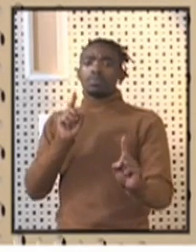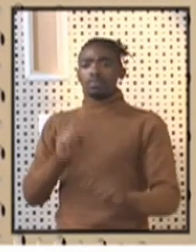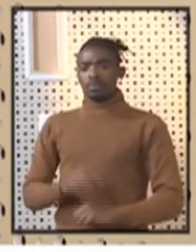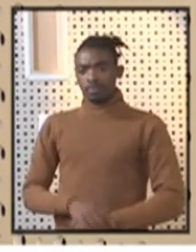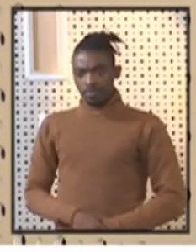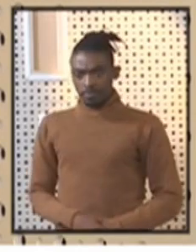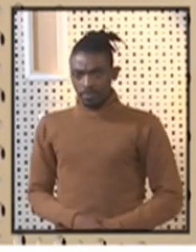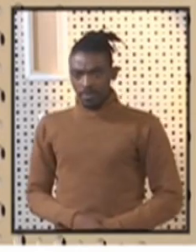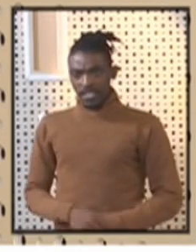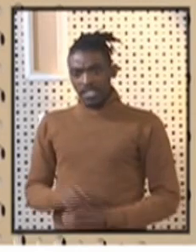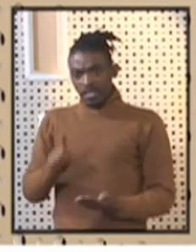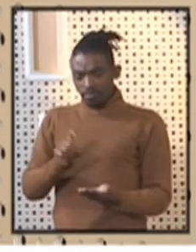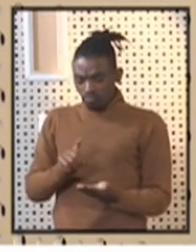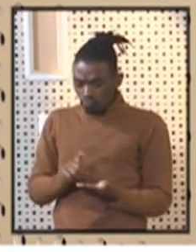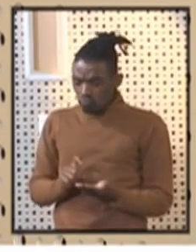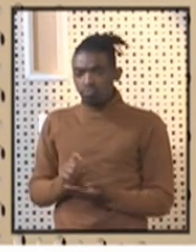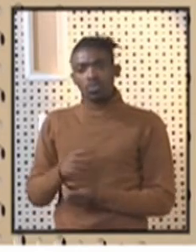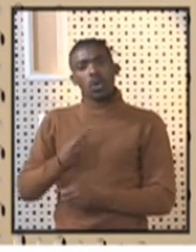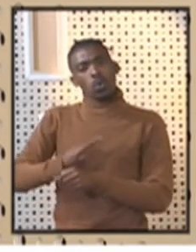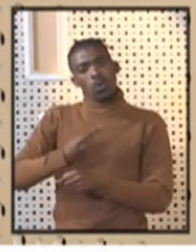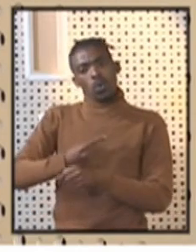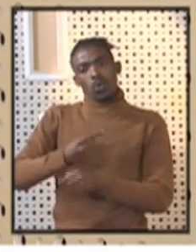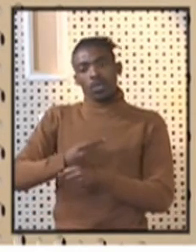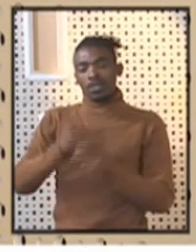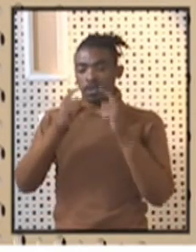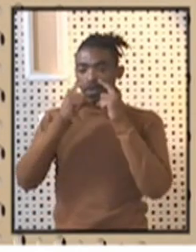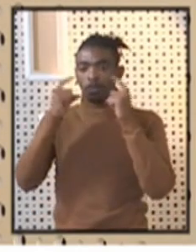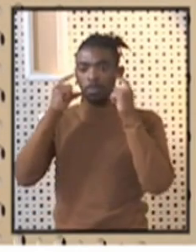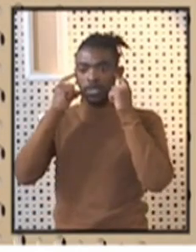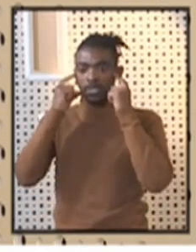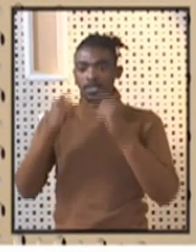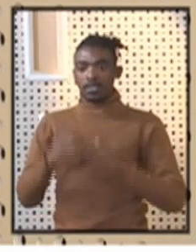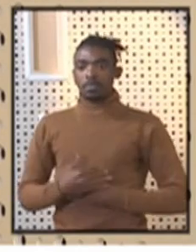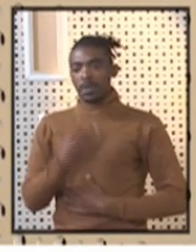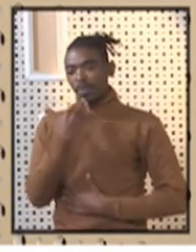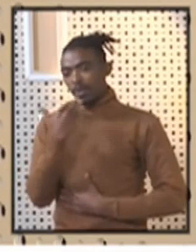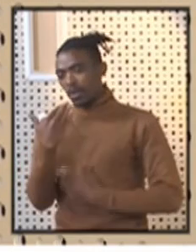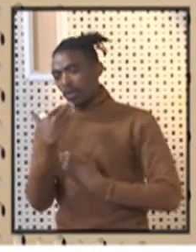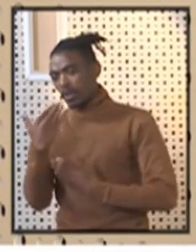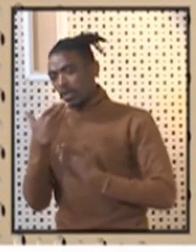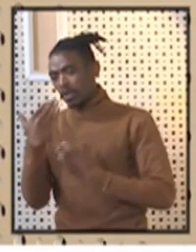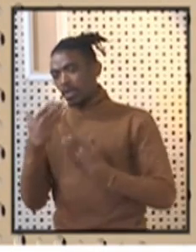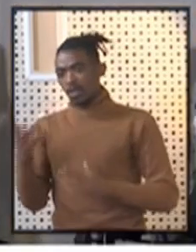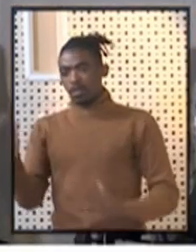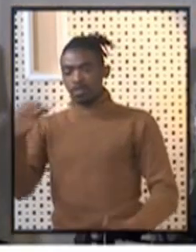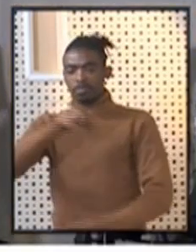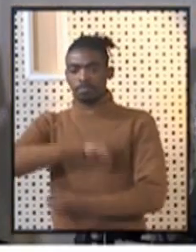with soap and sanitize, and let's keep our masks on. Thank you very much, and thank you, Minister.